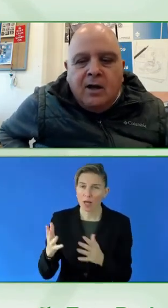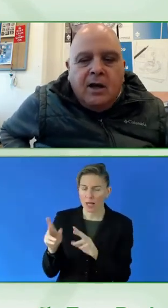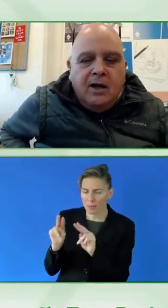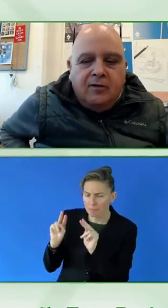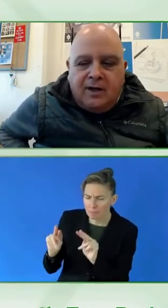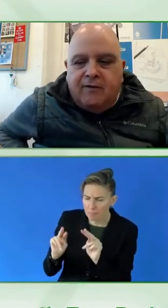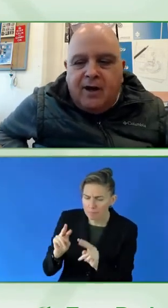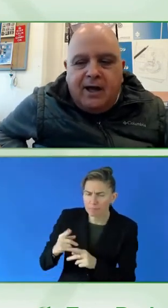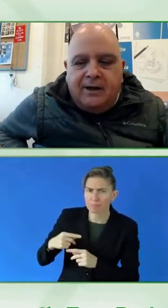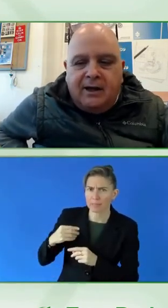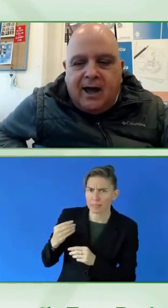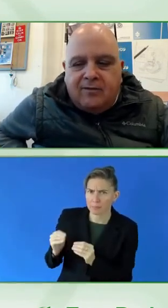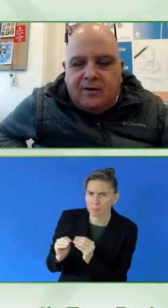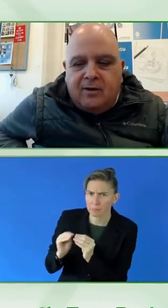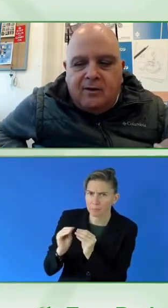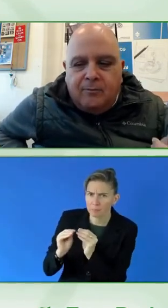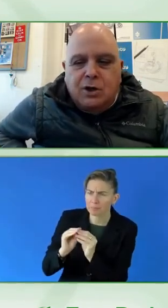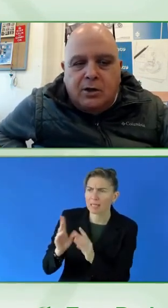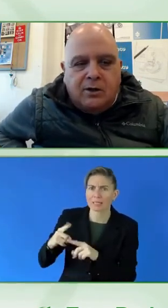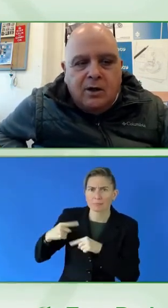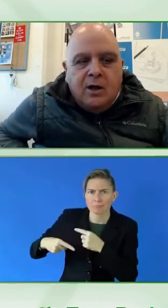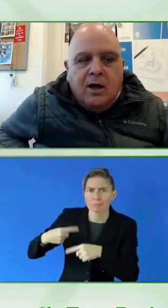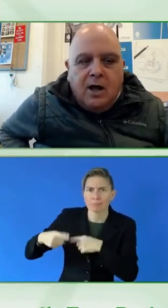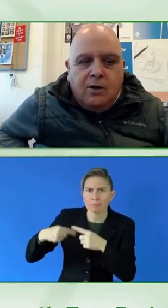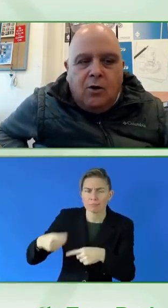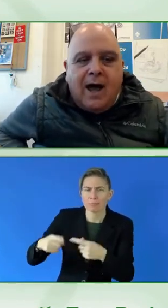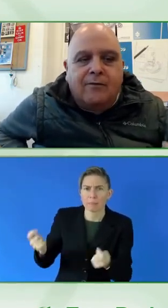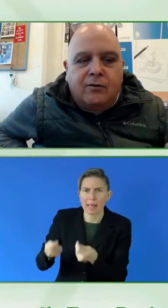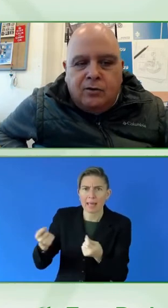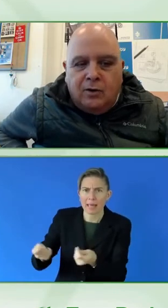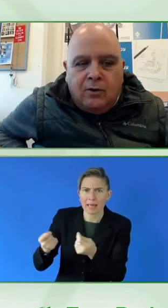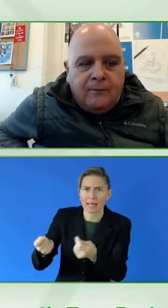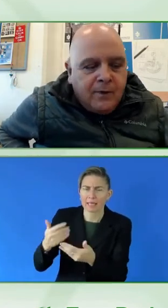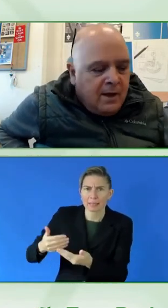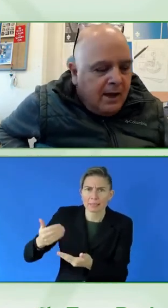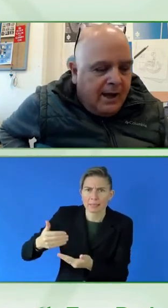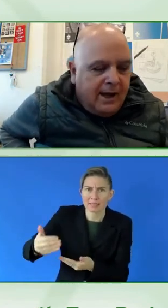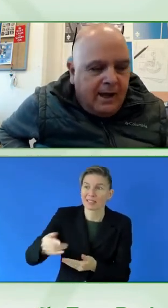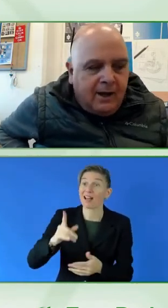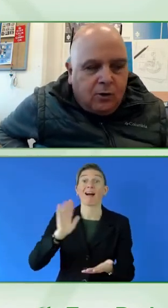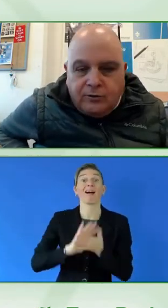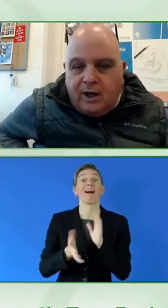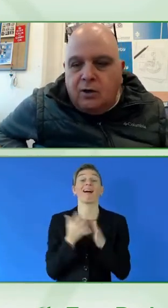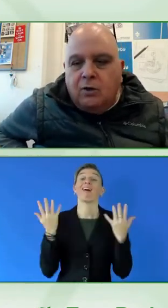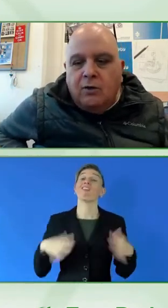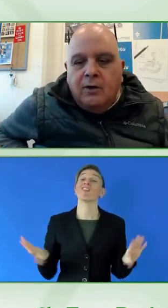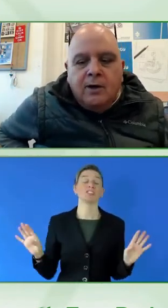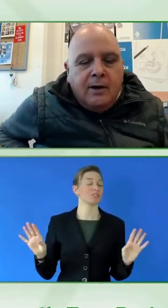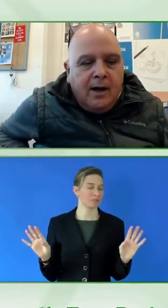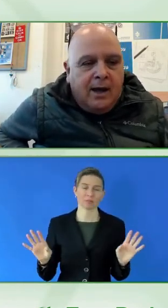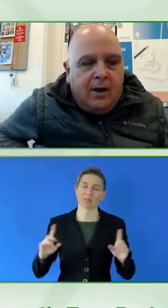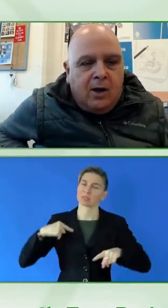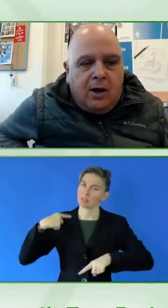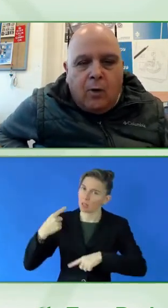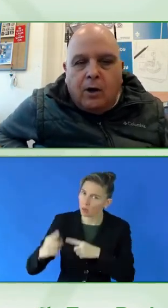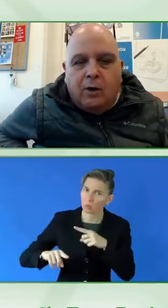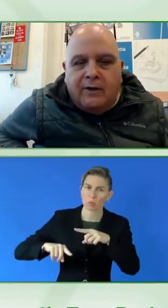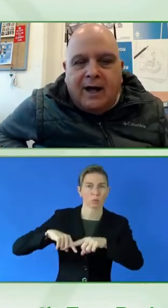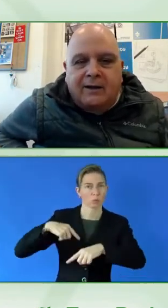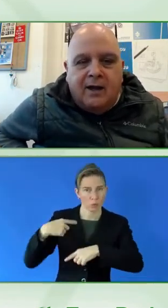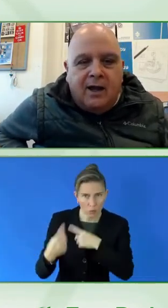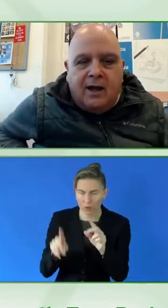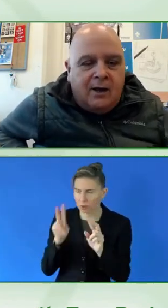the updates. It's, it's a never ending last mission and you have to, uh, continue, uh,